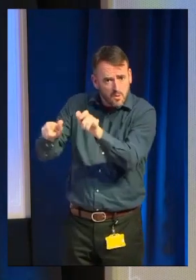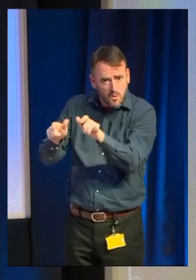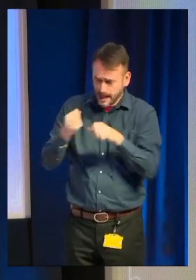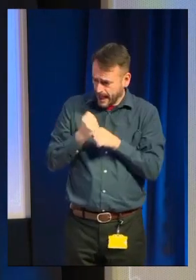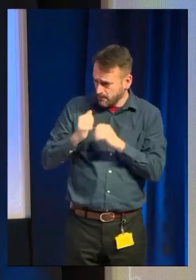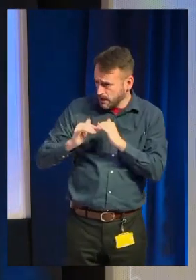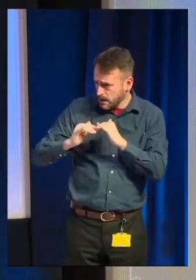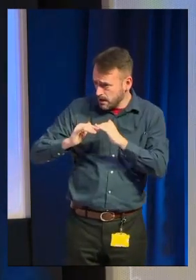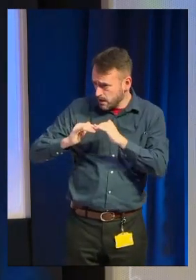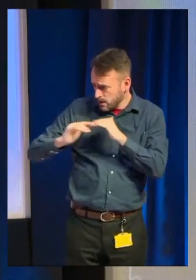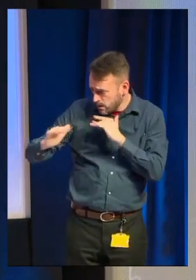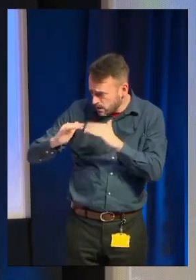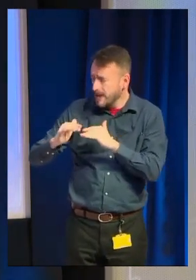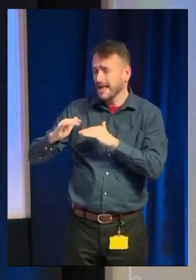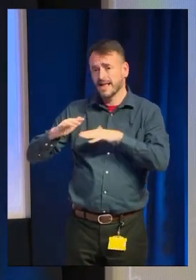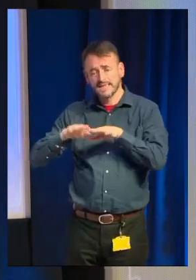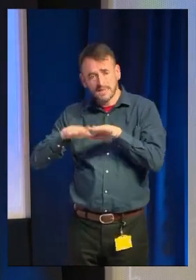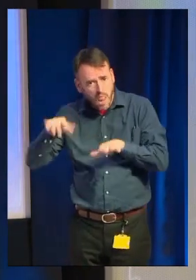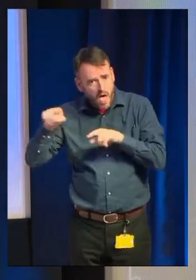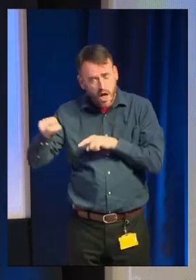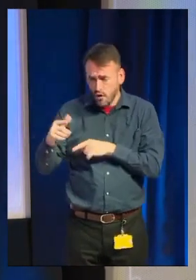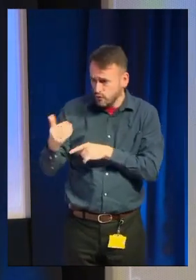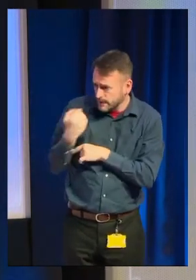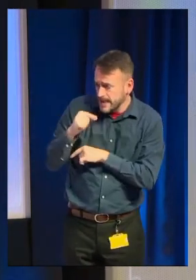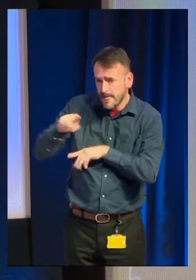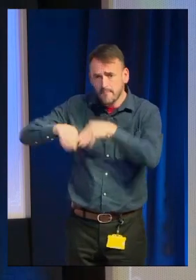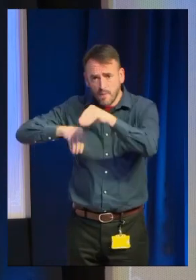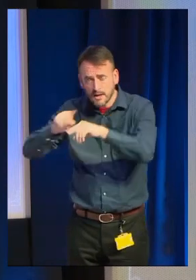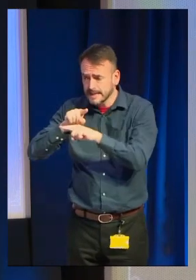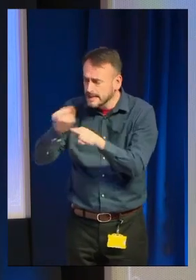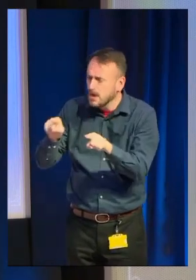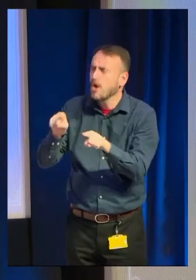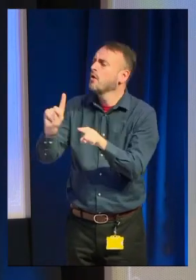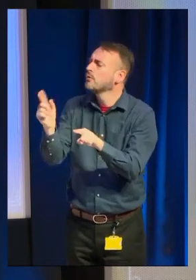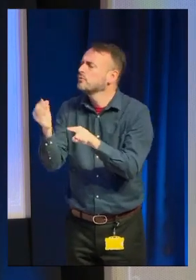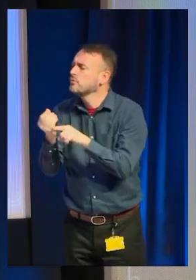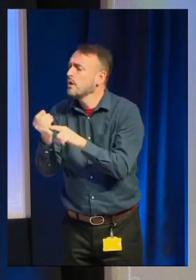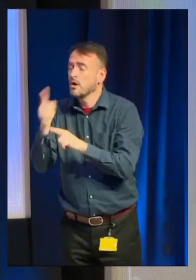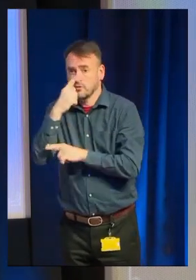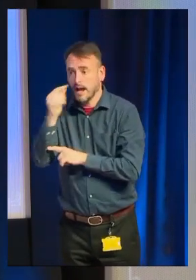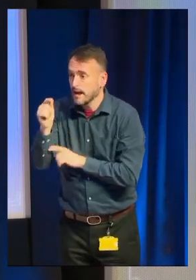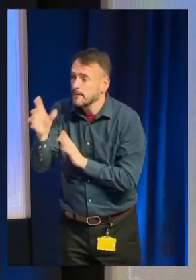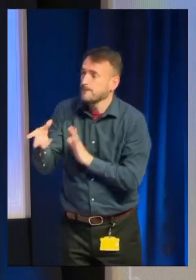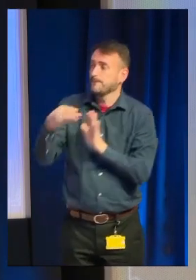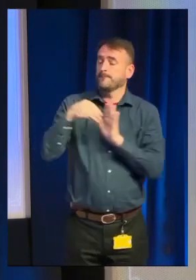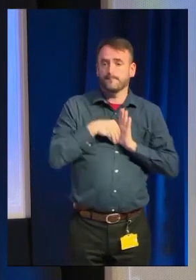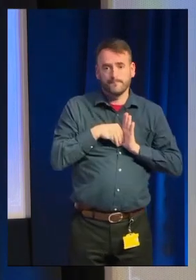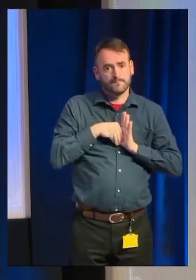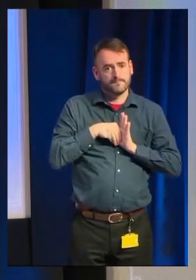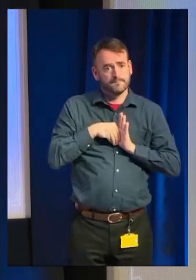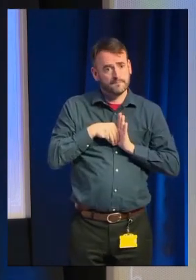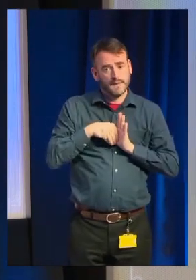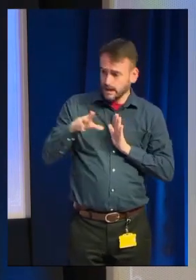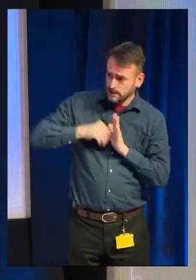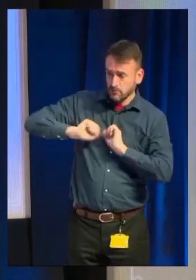have been doing and see what you like of what they did and what you feel like would work for your game. then nick it and update it